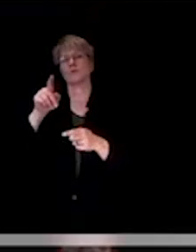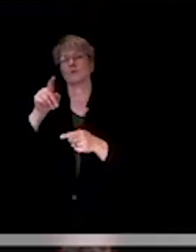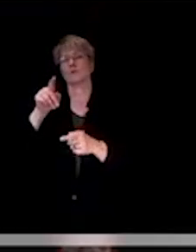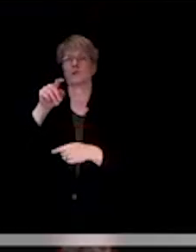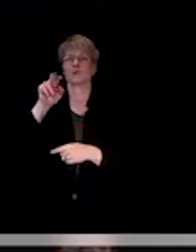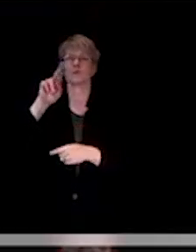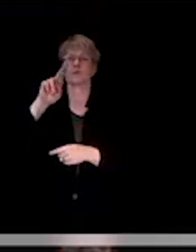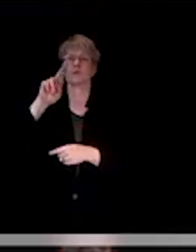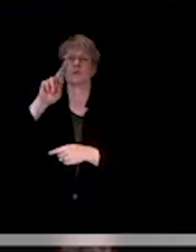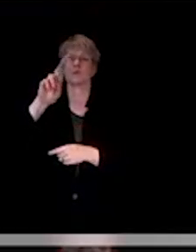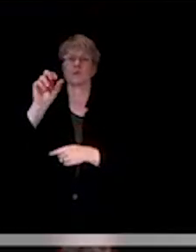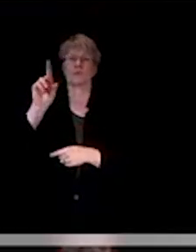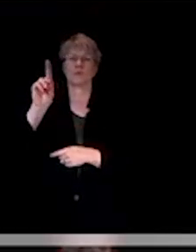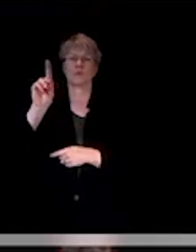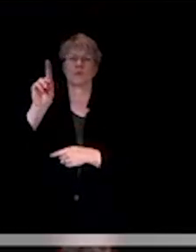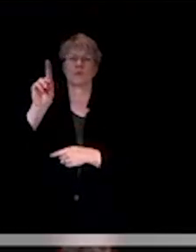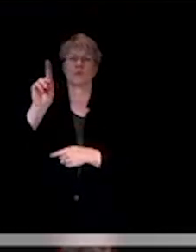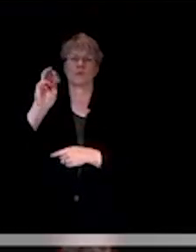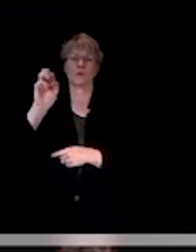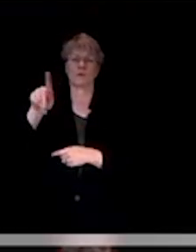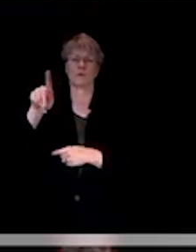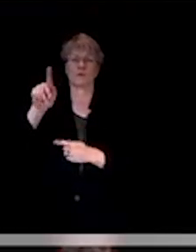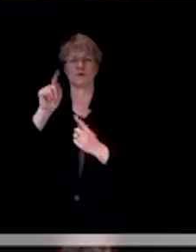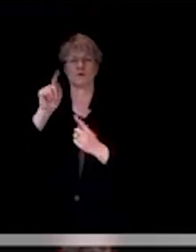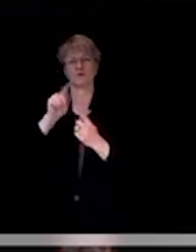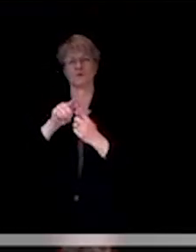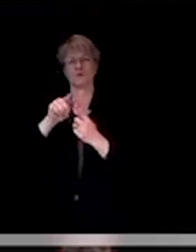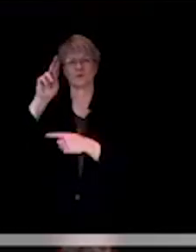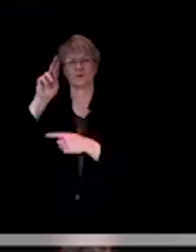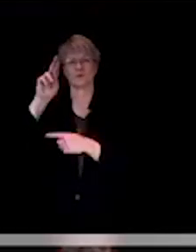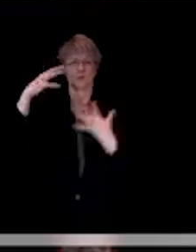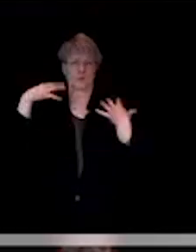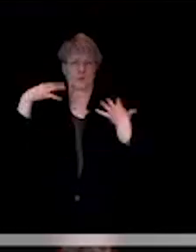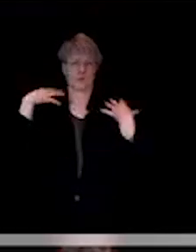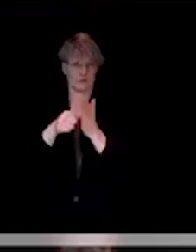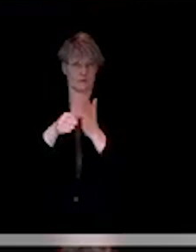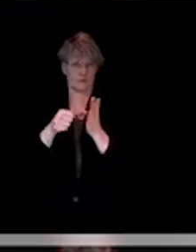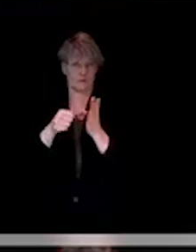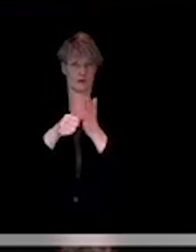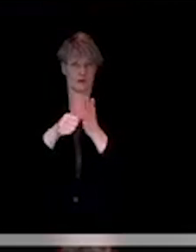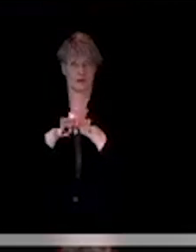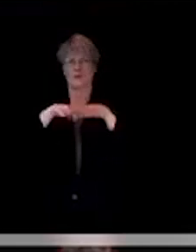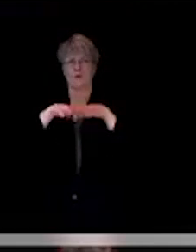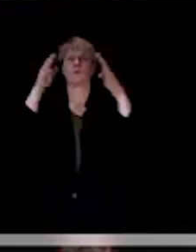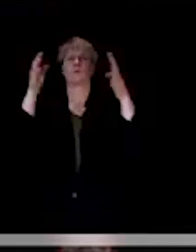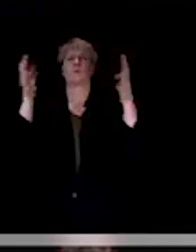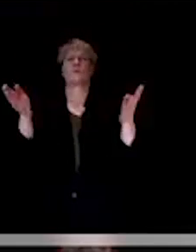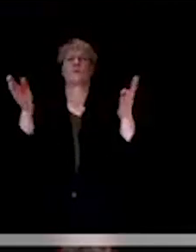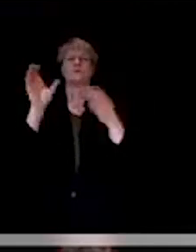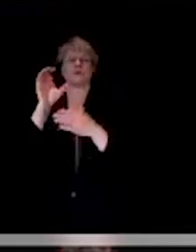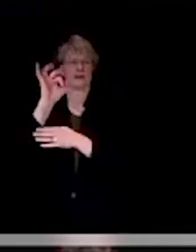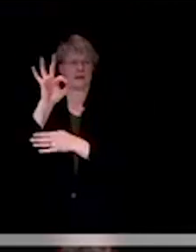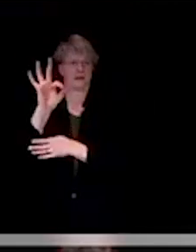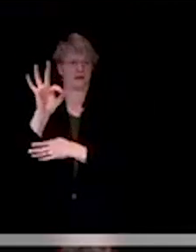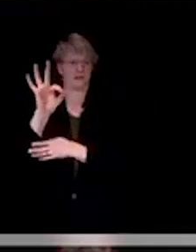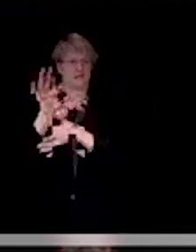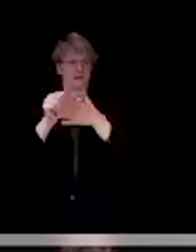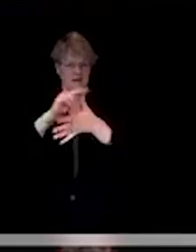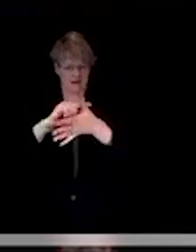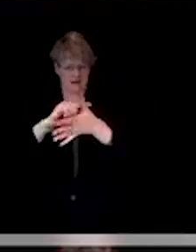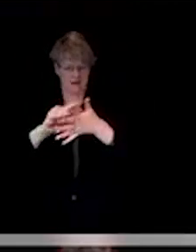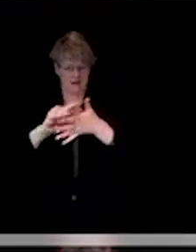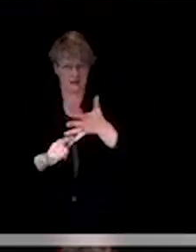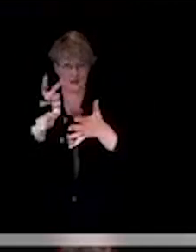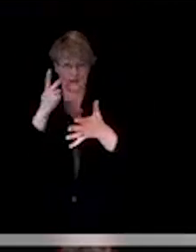is open, there's the athletic guidelines, but we also uploaded the CIF guidelines. I looked at those this morning and they do differentiate between different types of sports, so